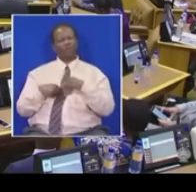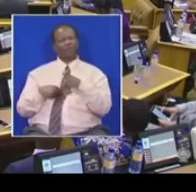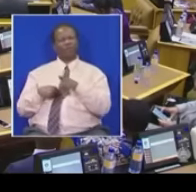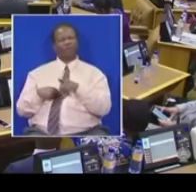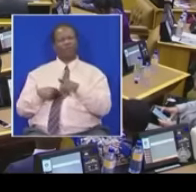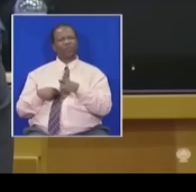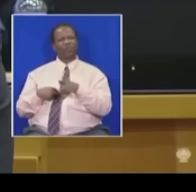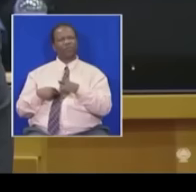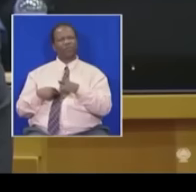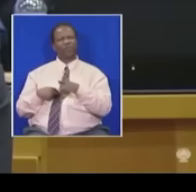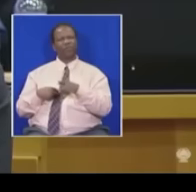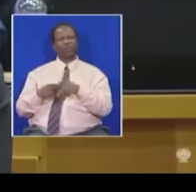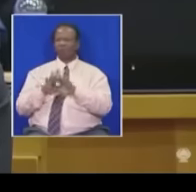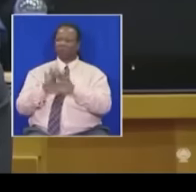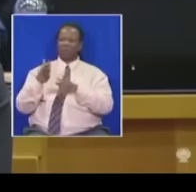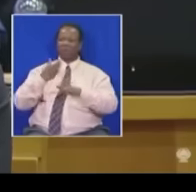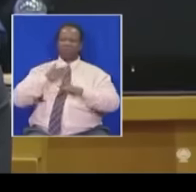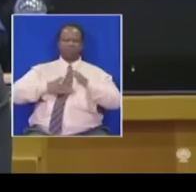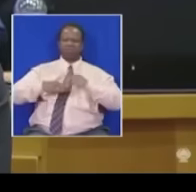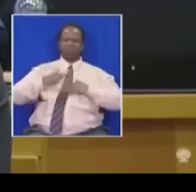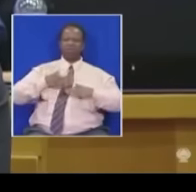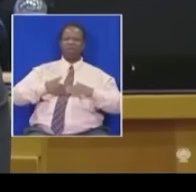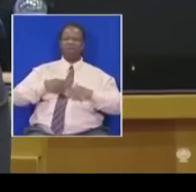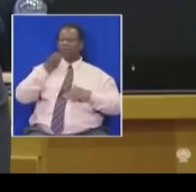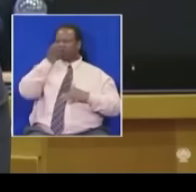We can't tolerate this racist from you.